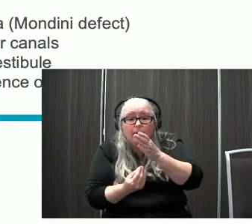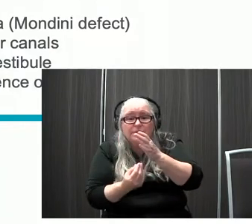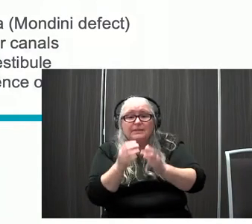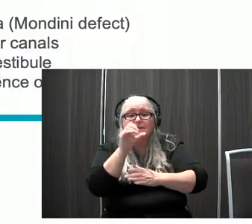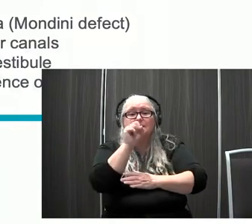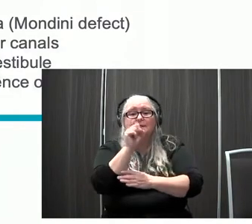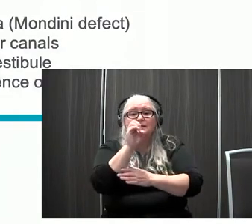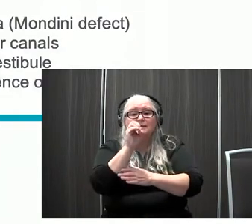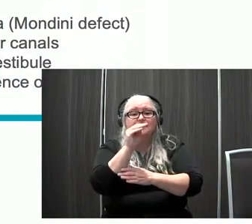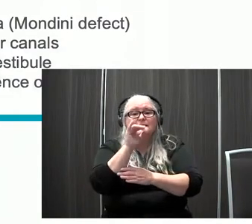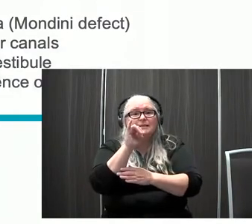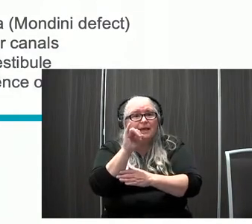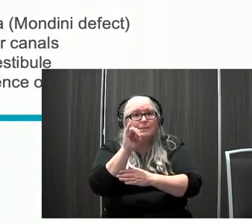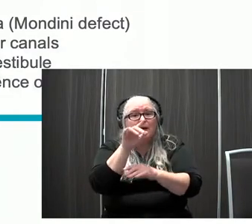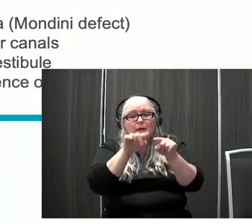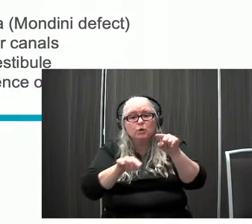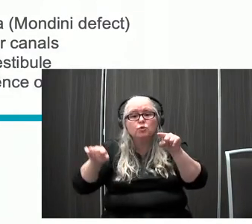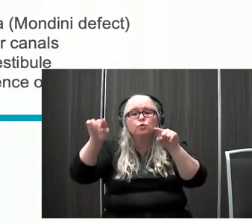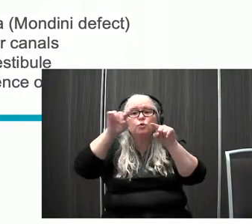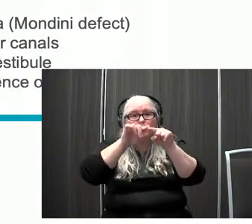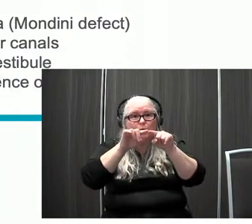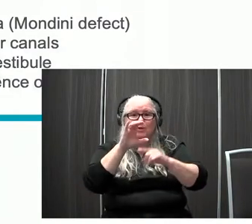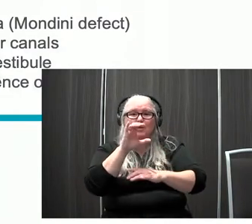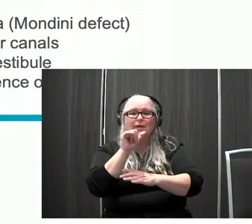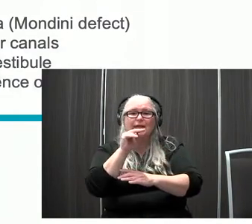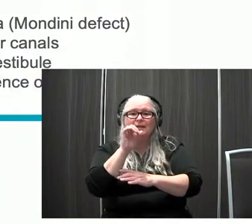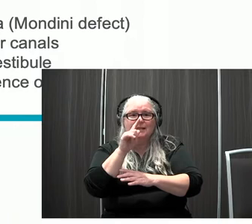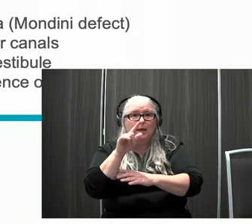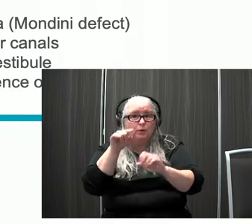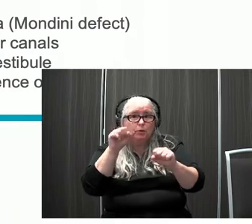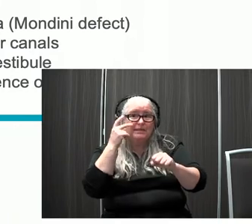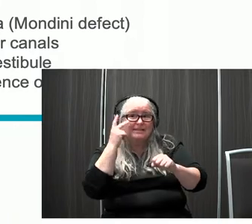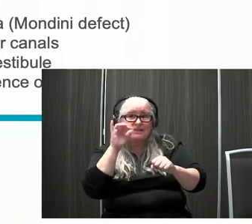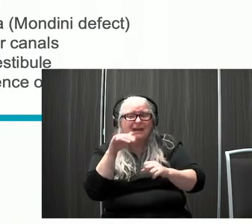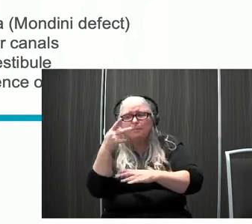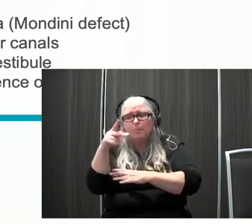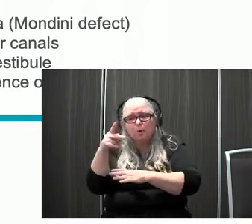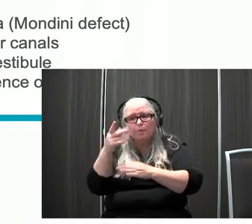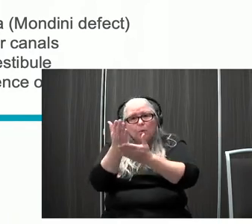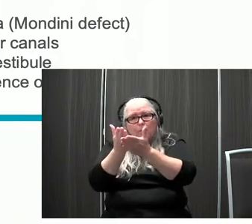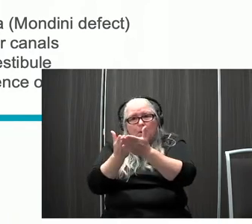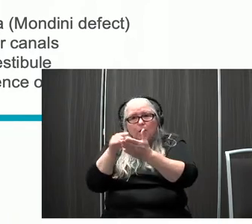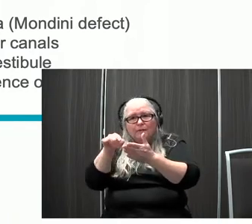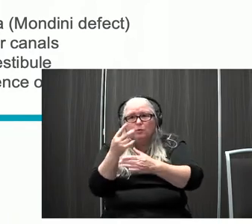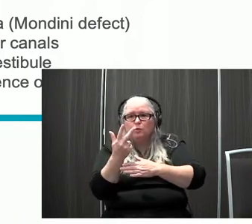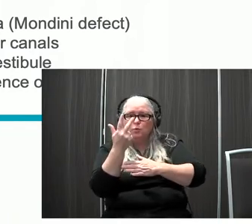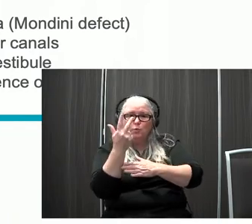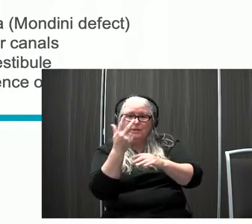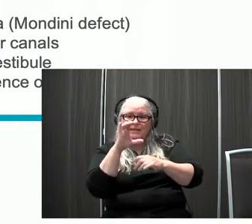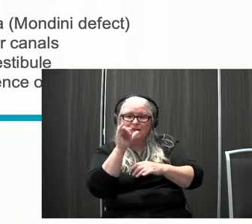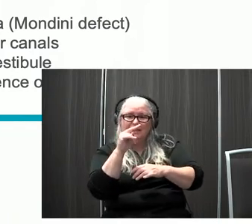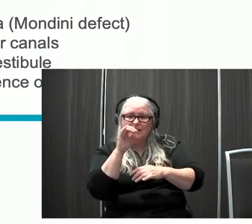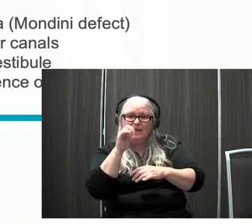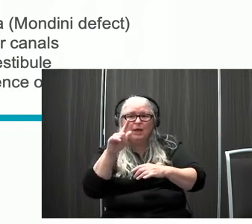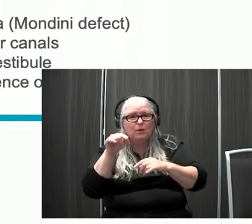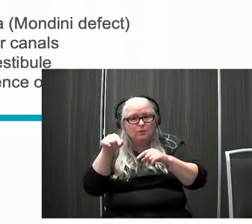And that is represented here in this purple section. Up here you see these like three little semicircular-shaped canals here. But